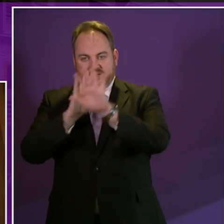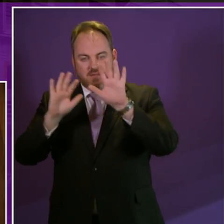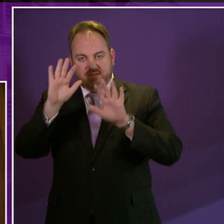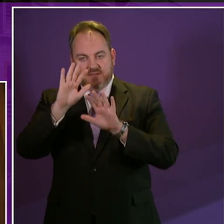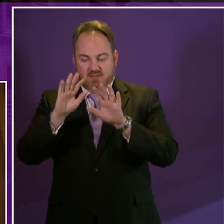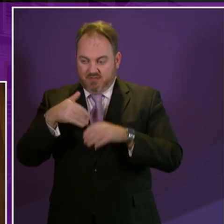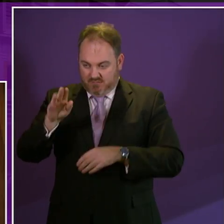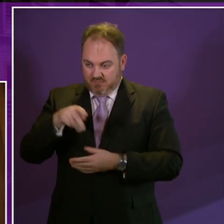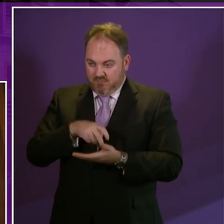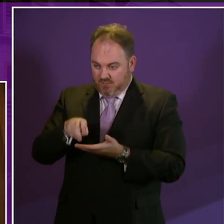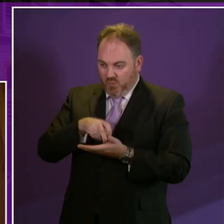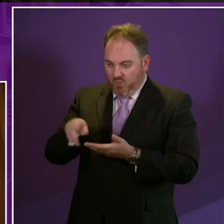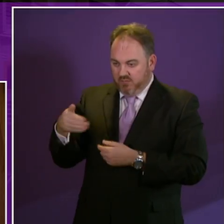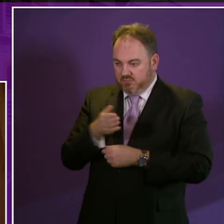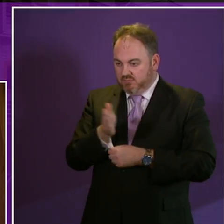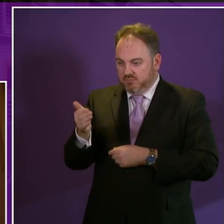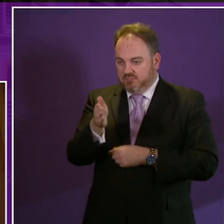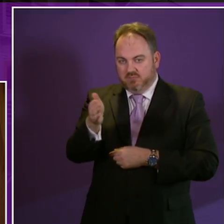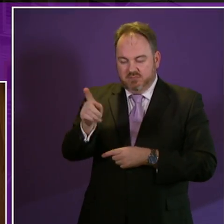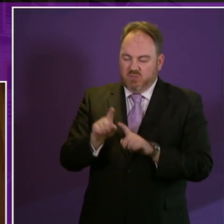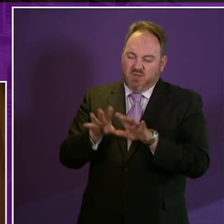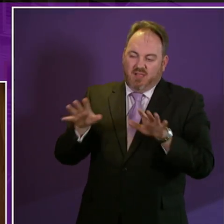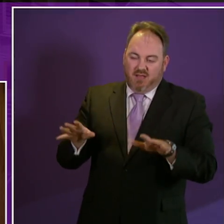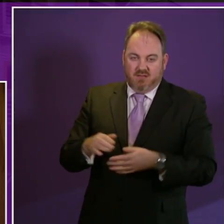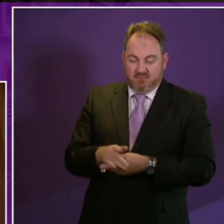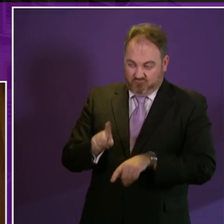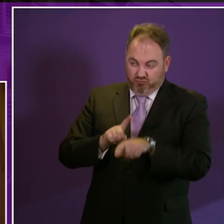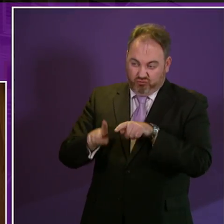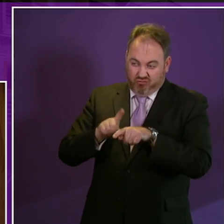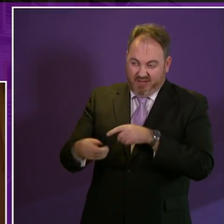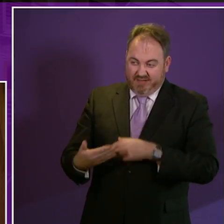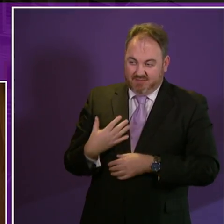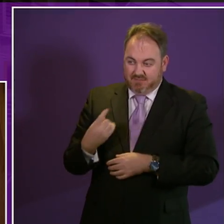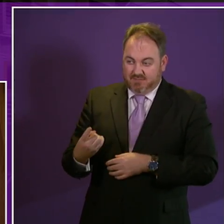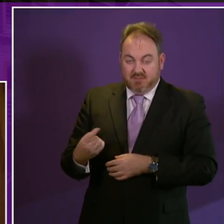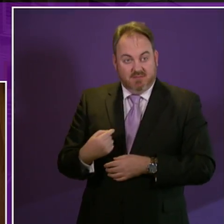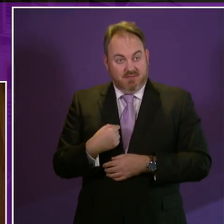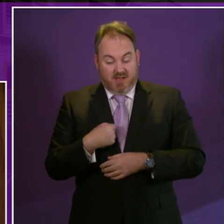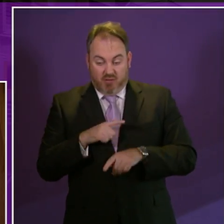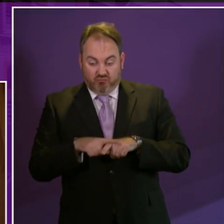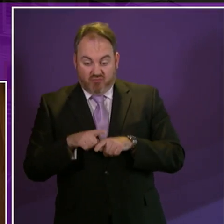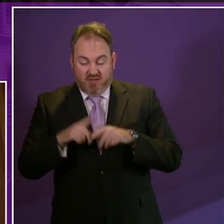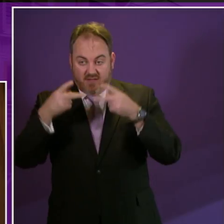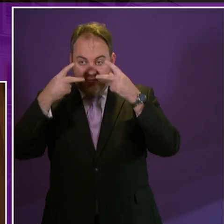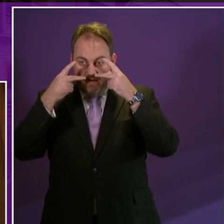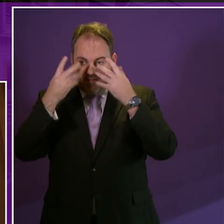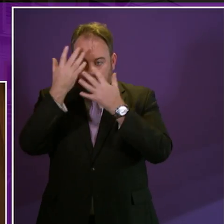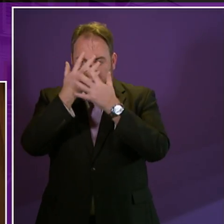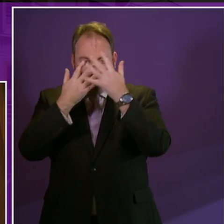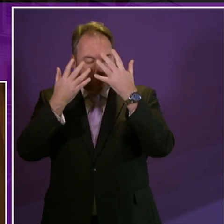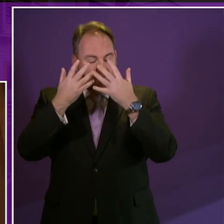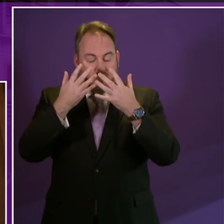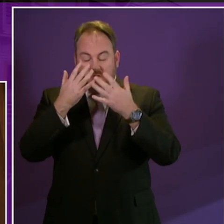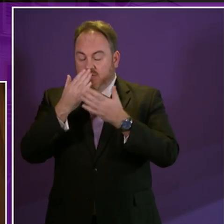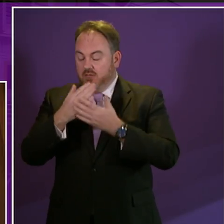Renfrewshire House to see how it was to access services in the council building. I was stuck with the visual impairment glasses, and I was shocked to